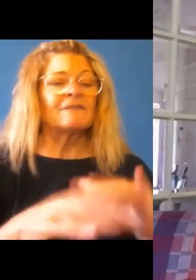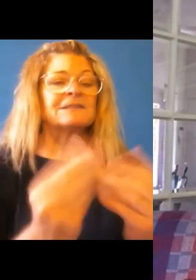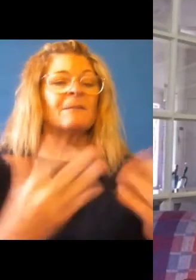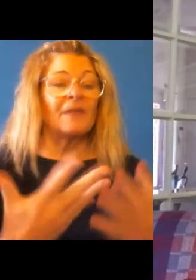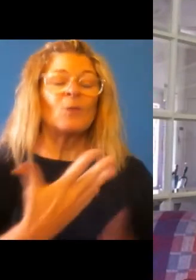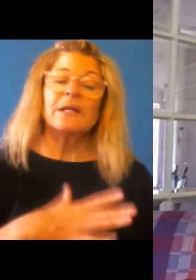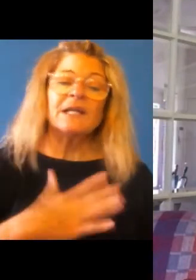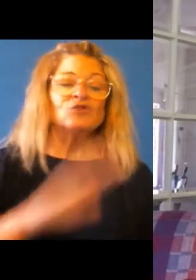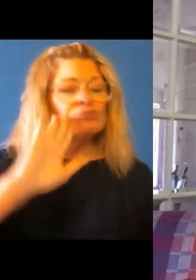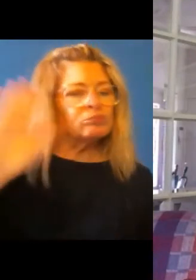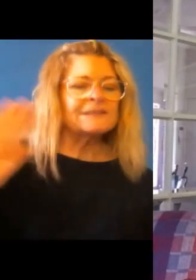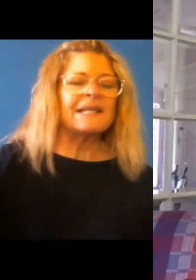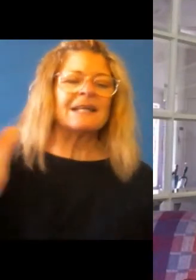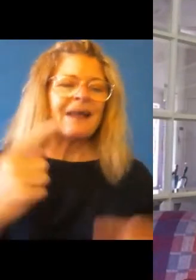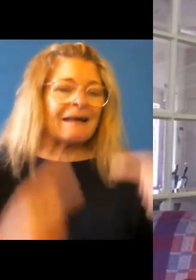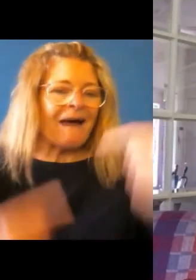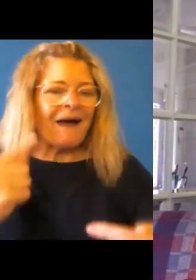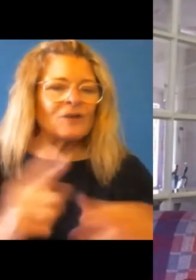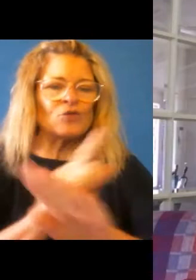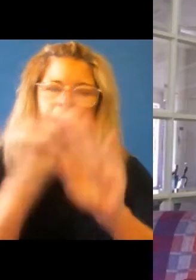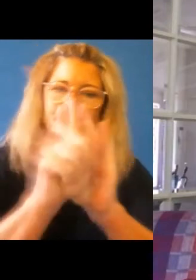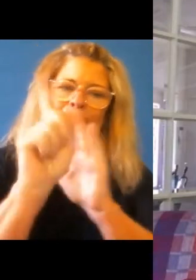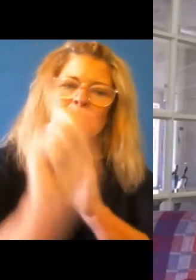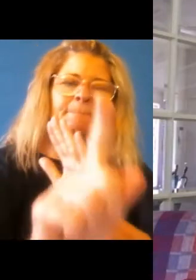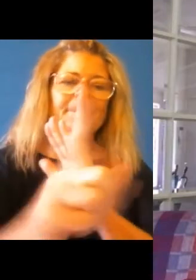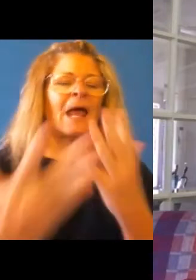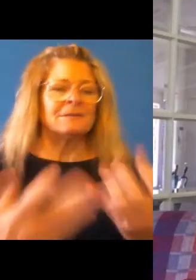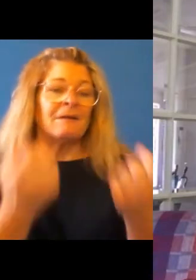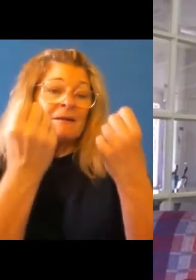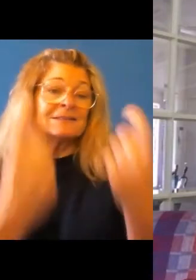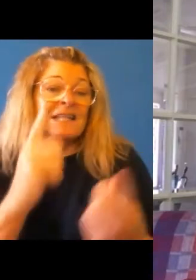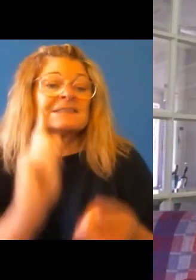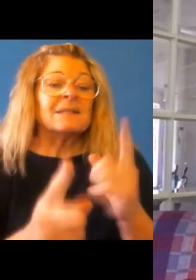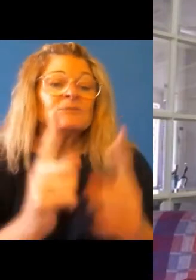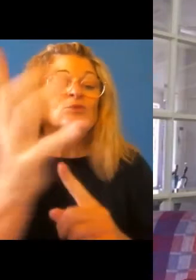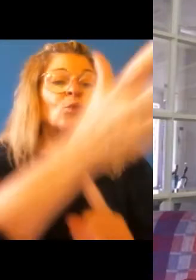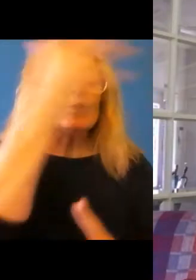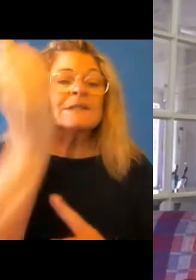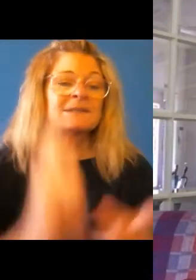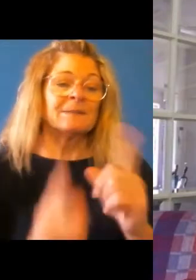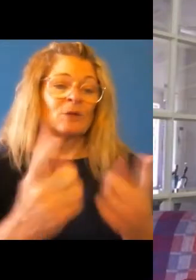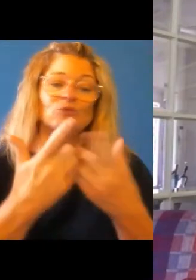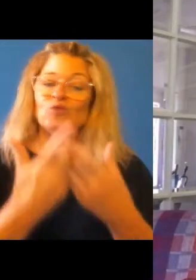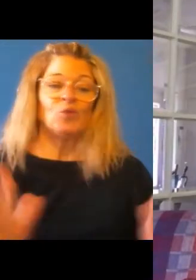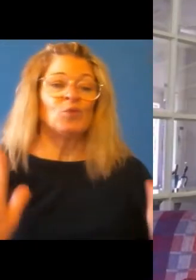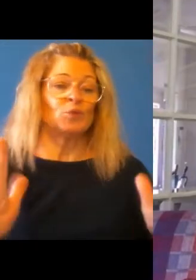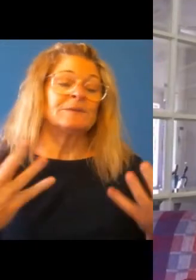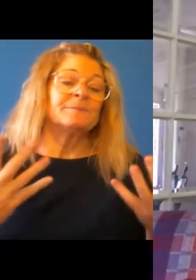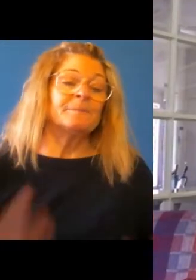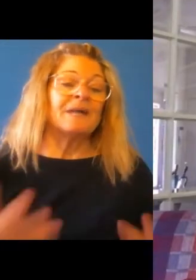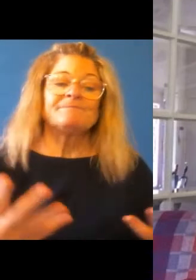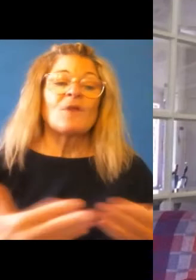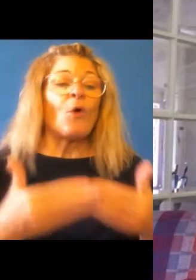our case and, and to recognize that, that sometimes you win, sometimes you don't. And, um, but it's that open dialogue